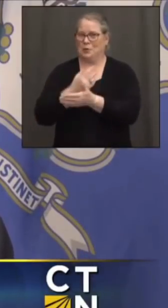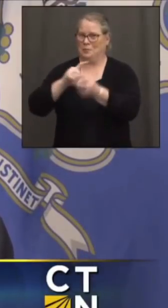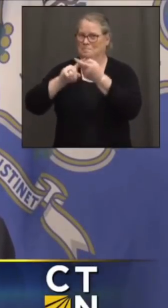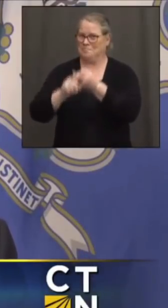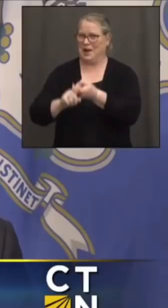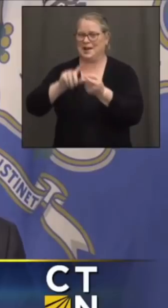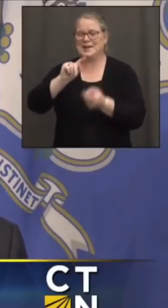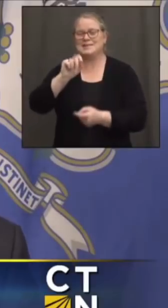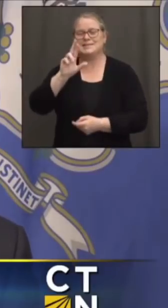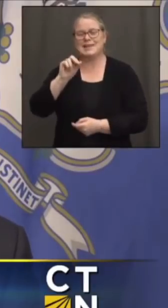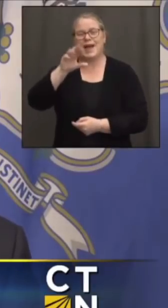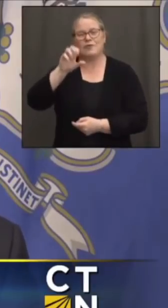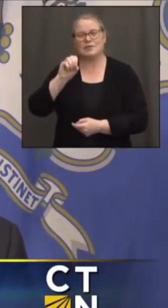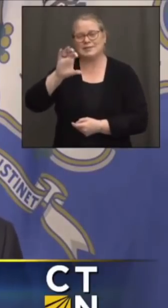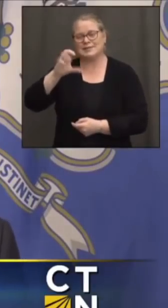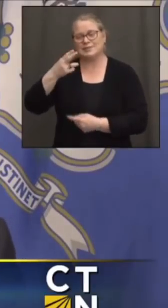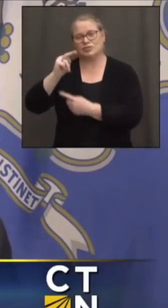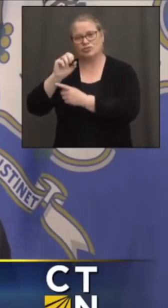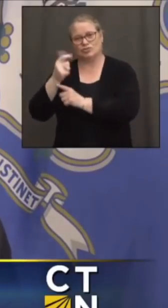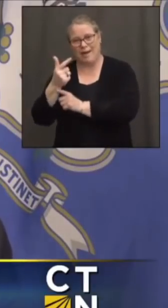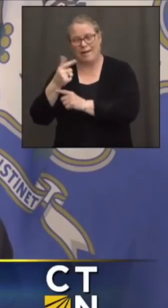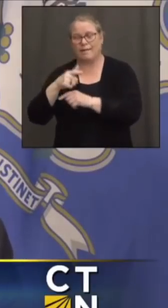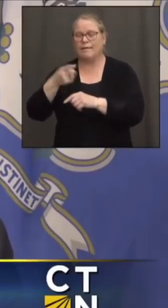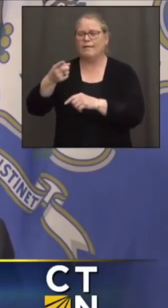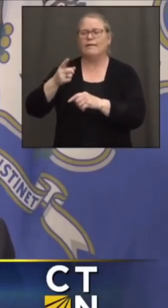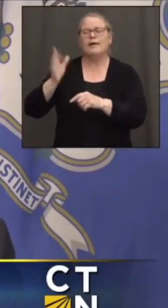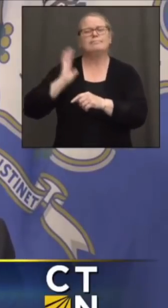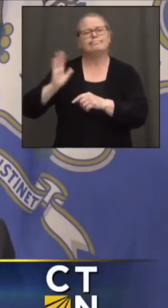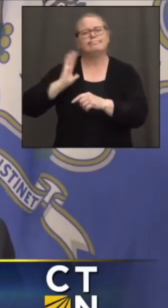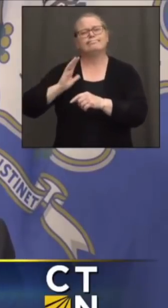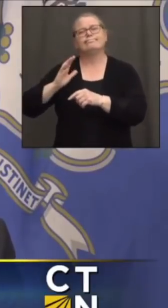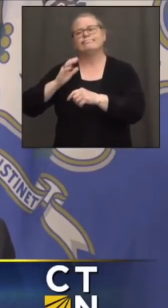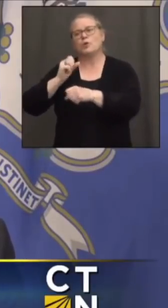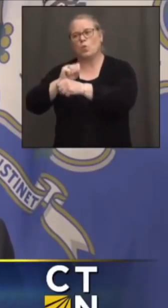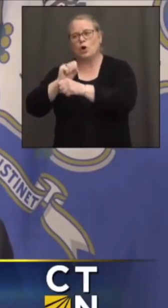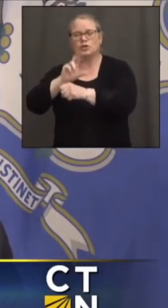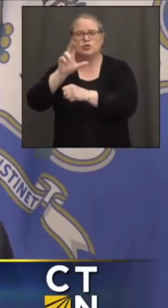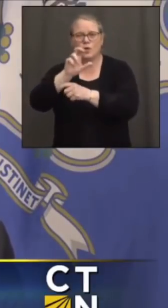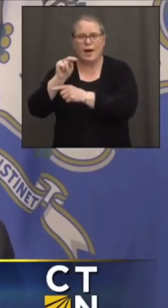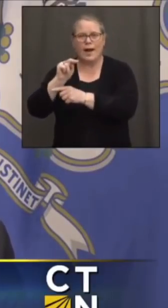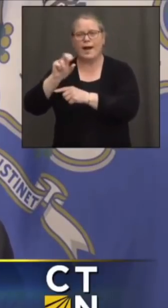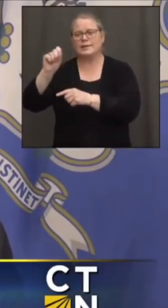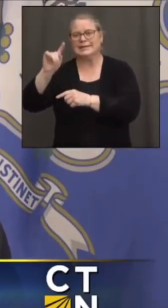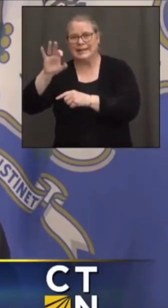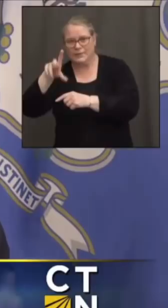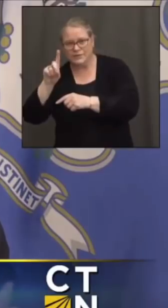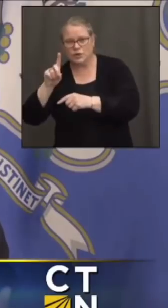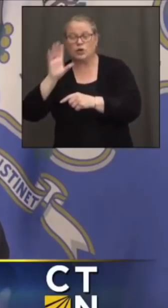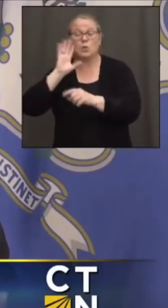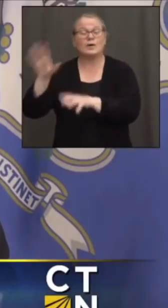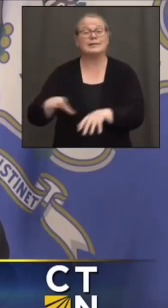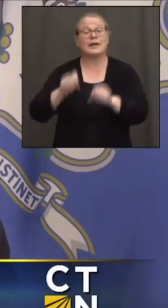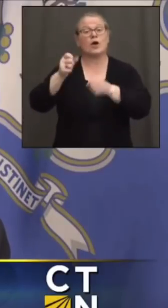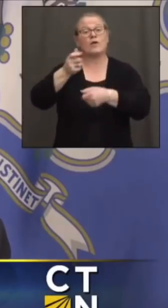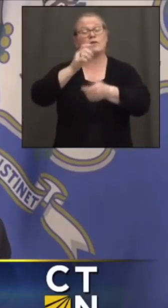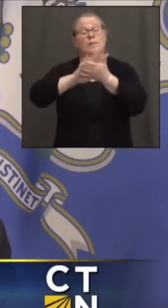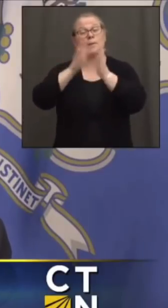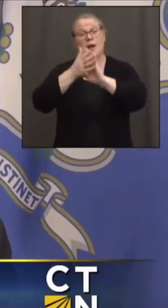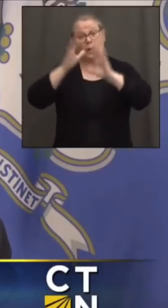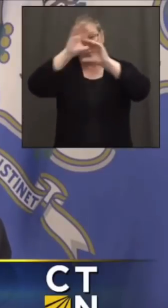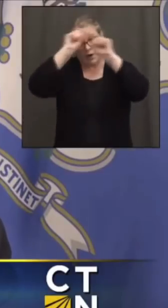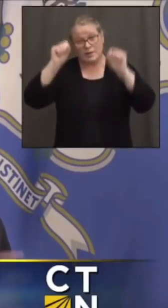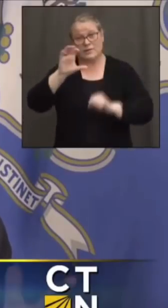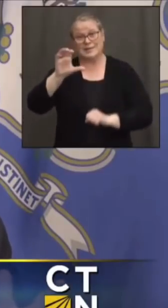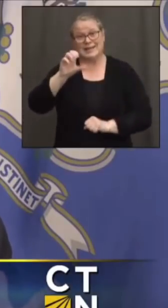said before, UConn-Stanford, going to be taken over, president of the CSCU system. Terrence,